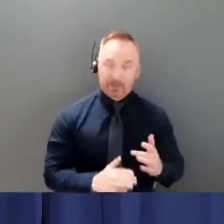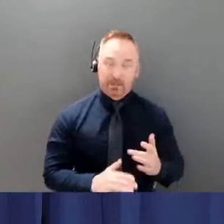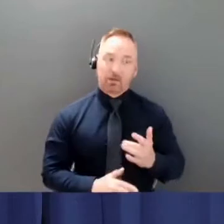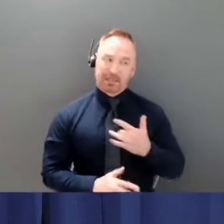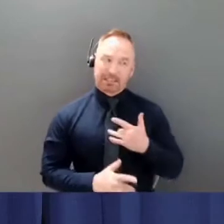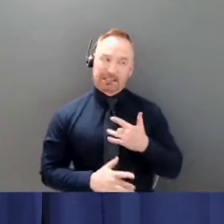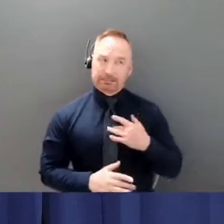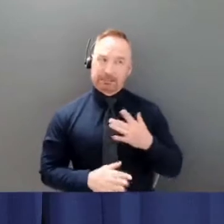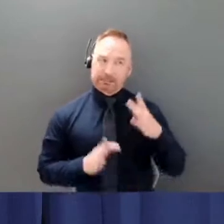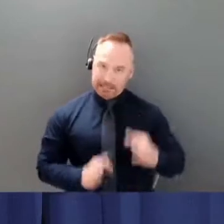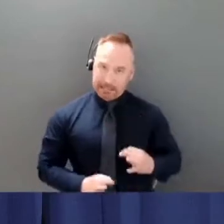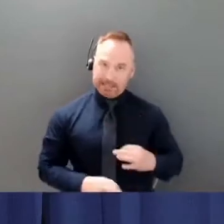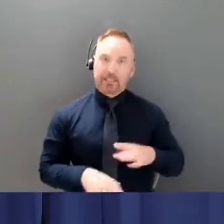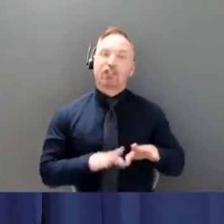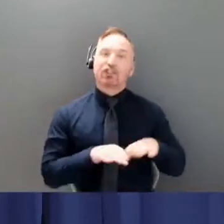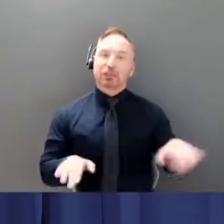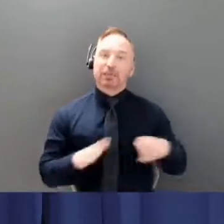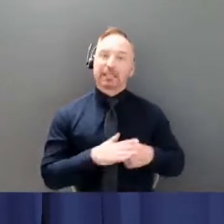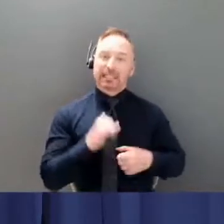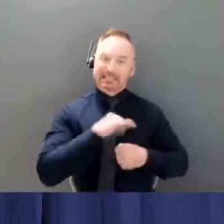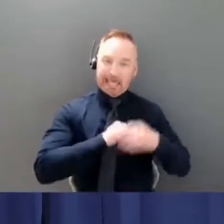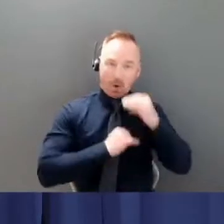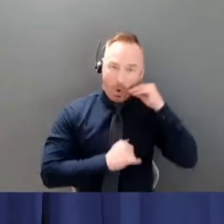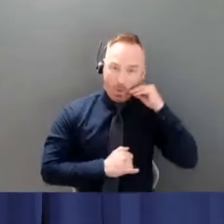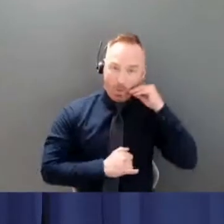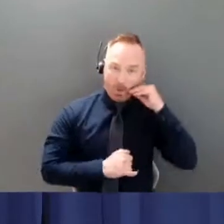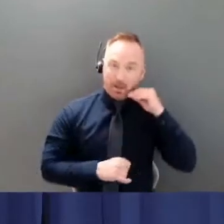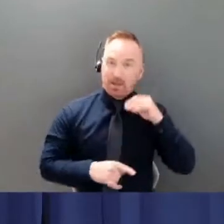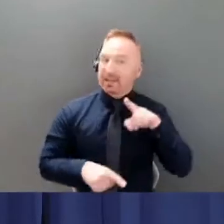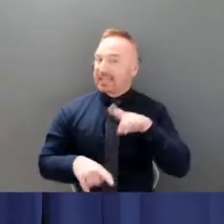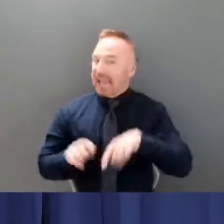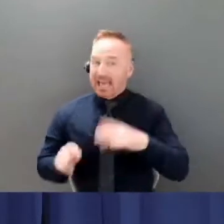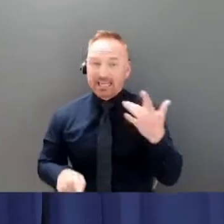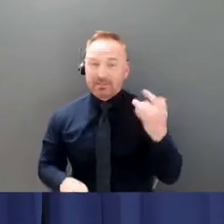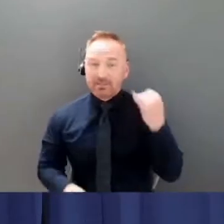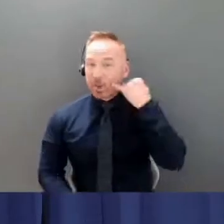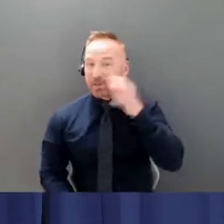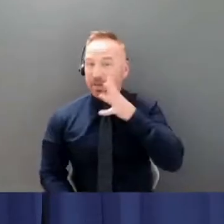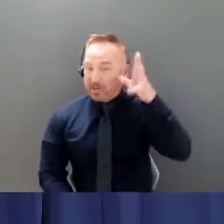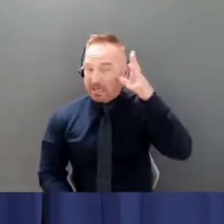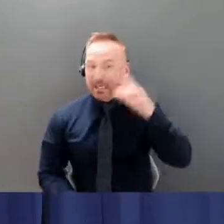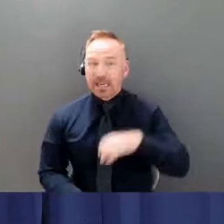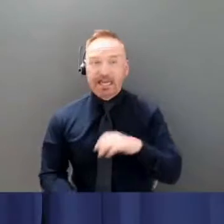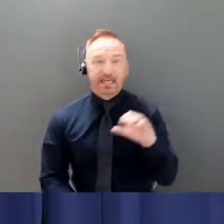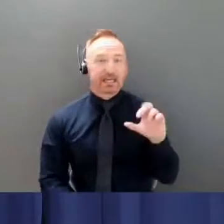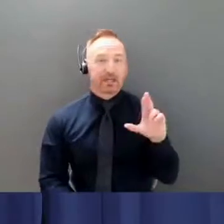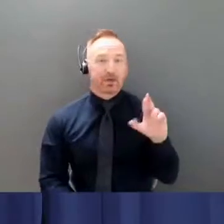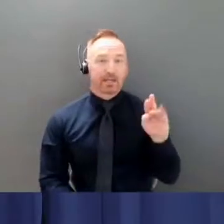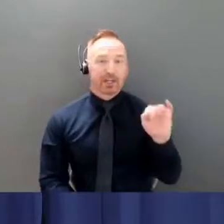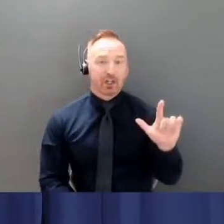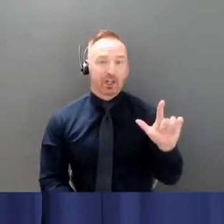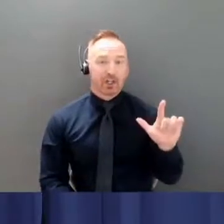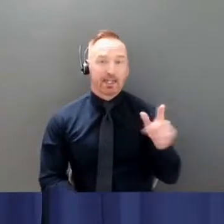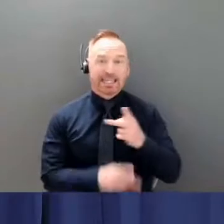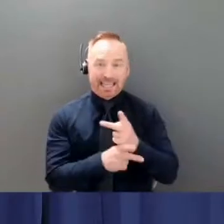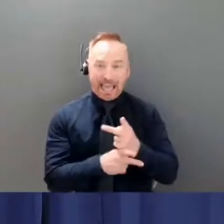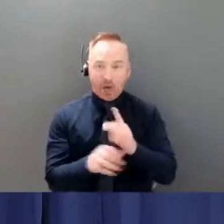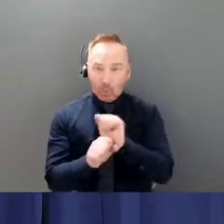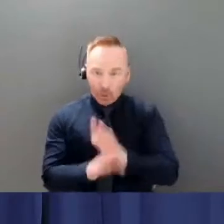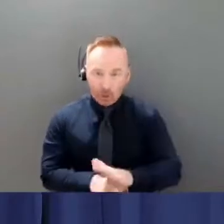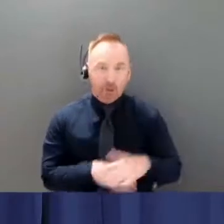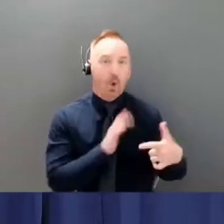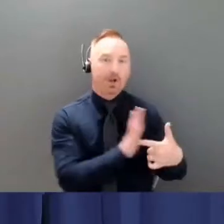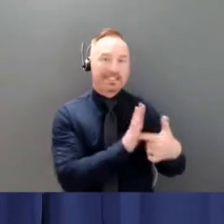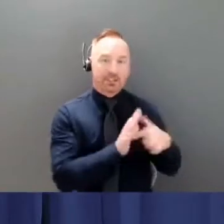or the children are otherwise at risk if they don't attend daycare. We need our critical and essential workers more than